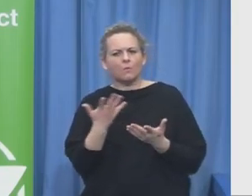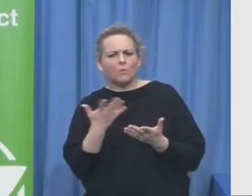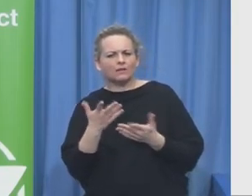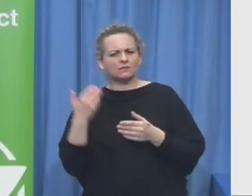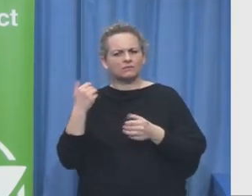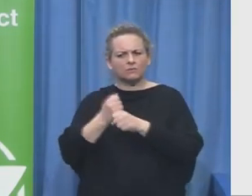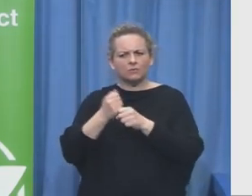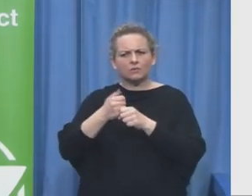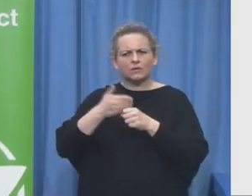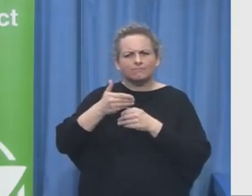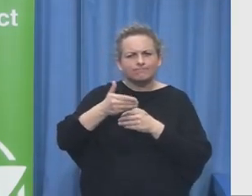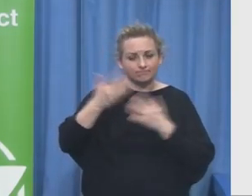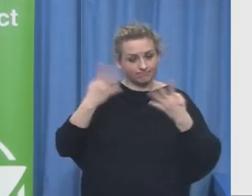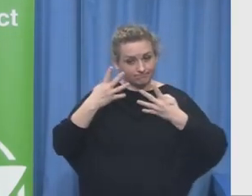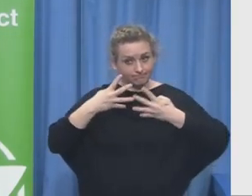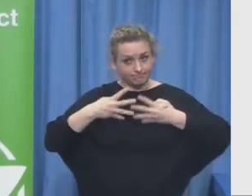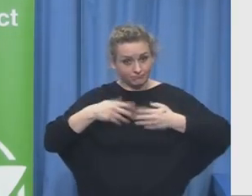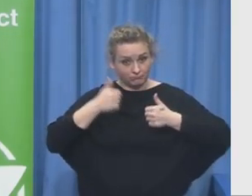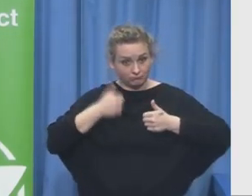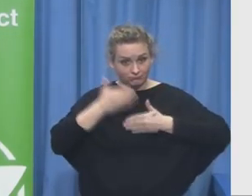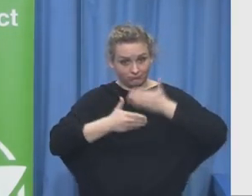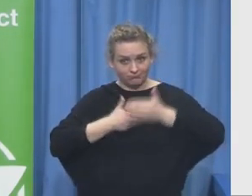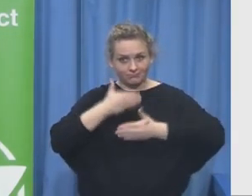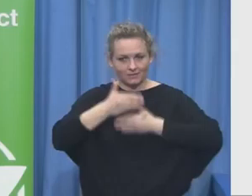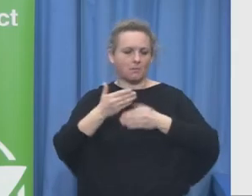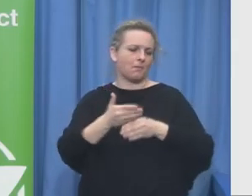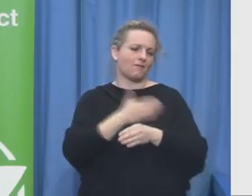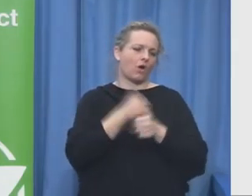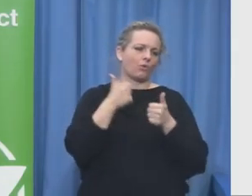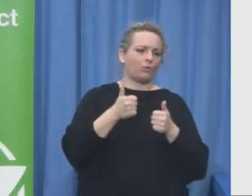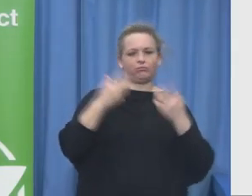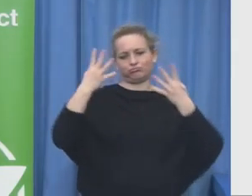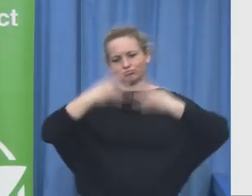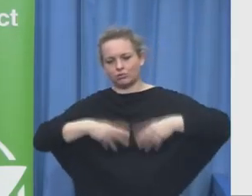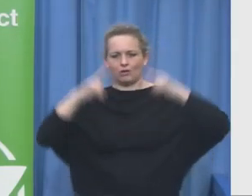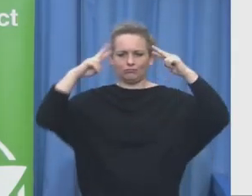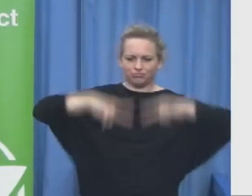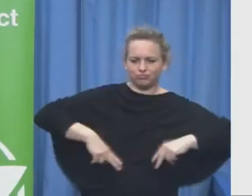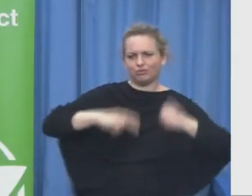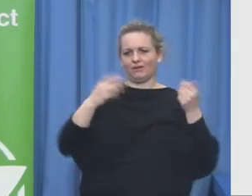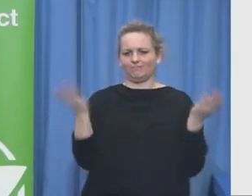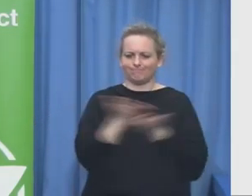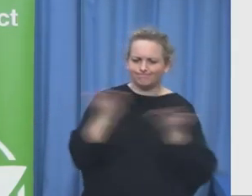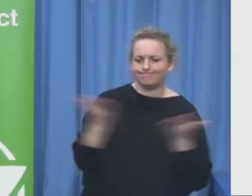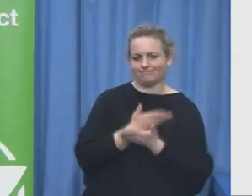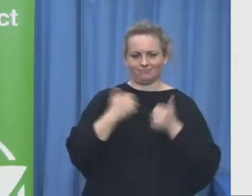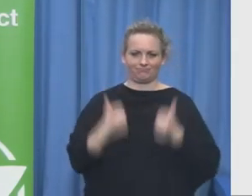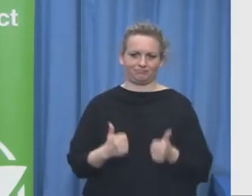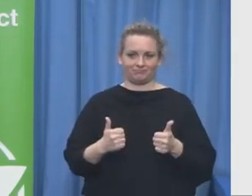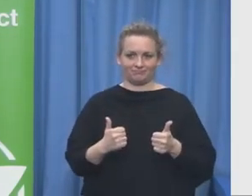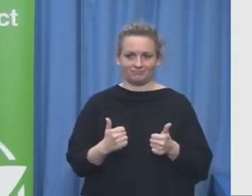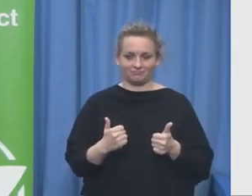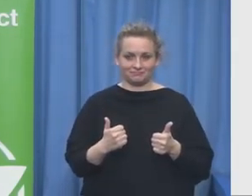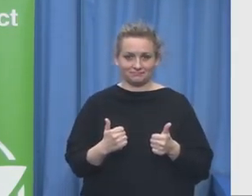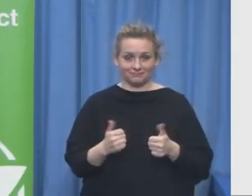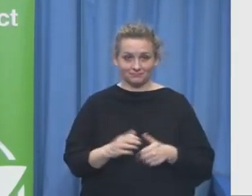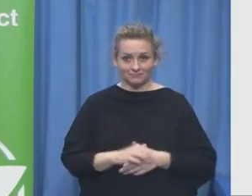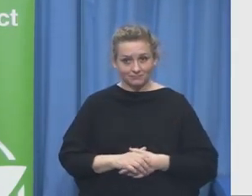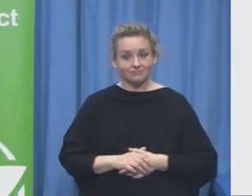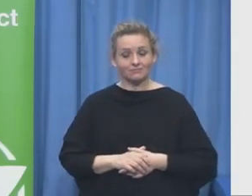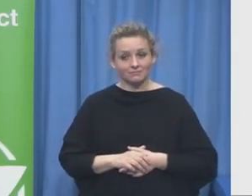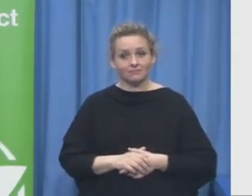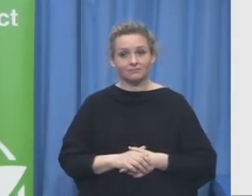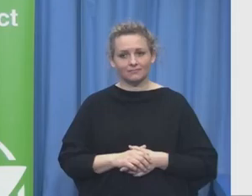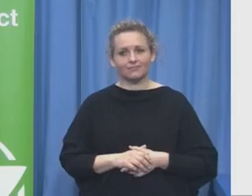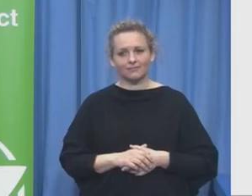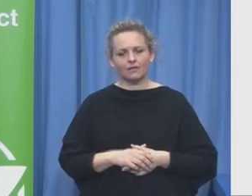examples are hard to find we had an amazing privilege to have this work for us you know in the